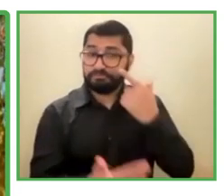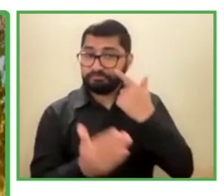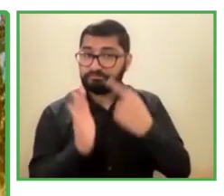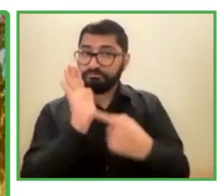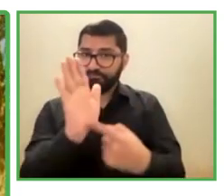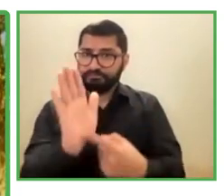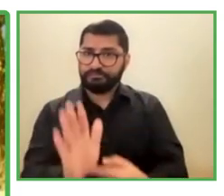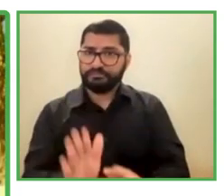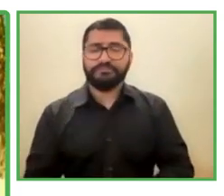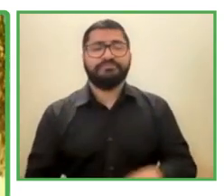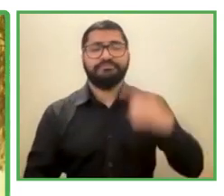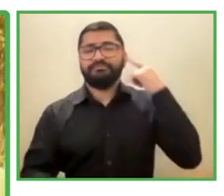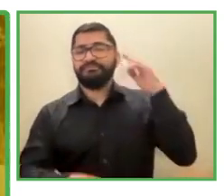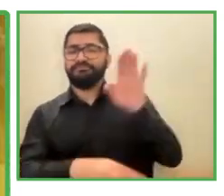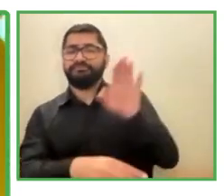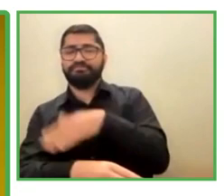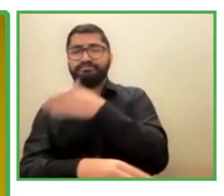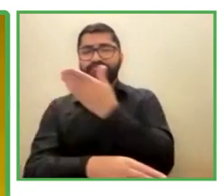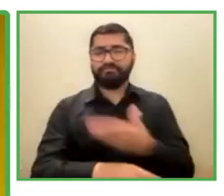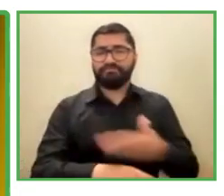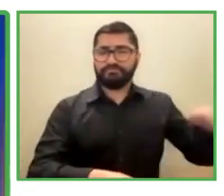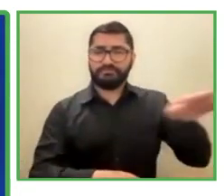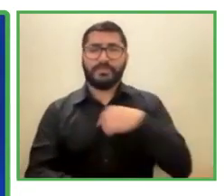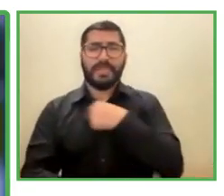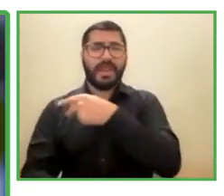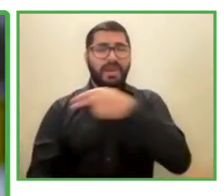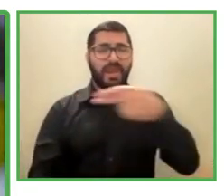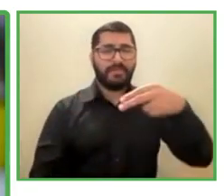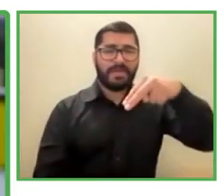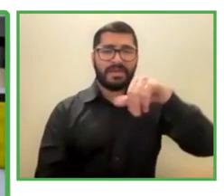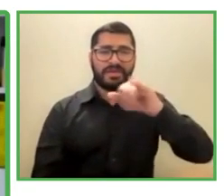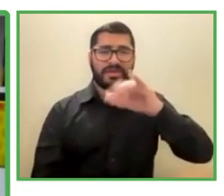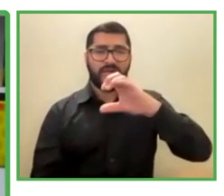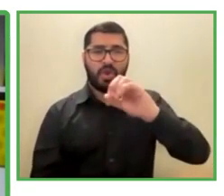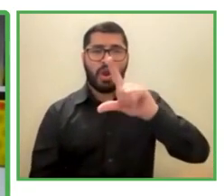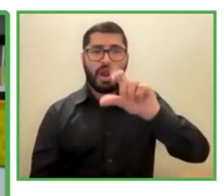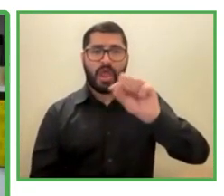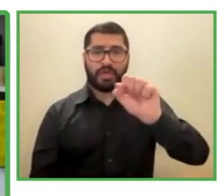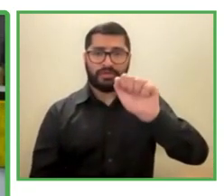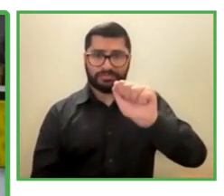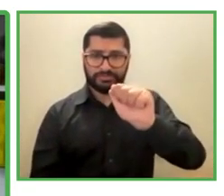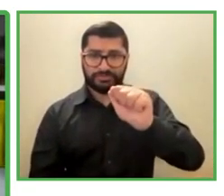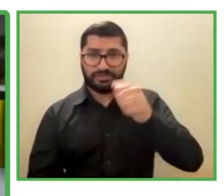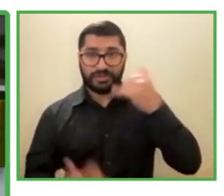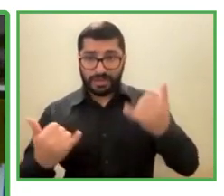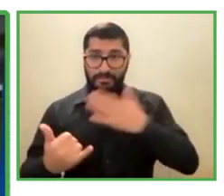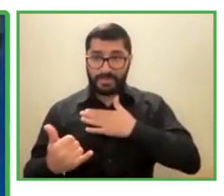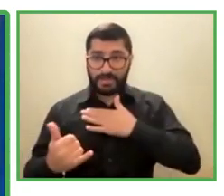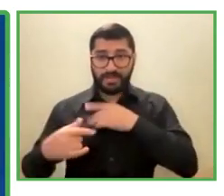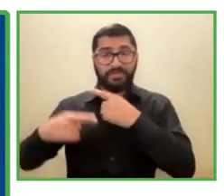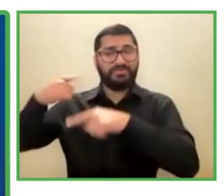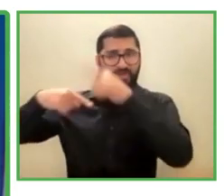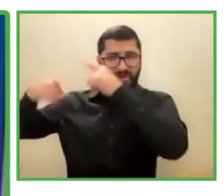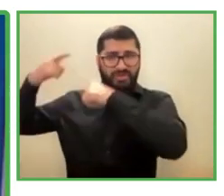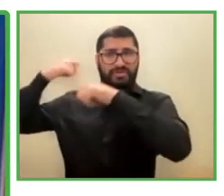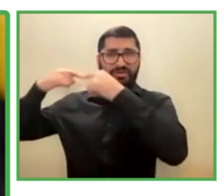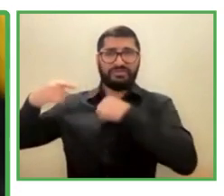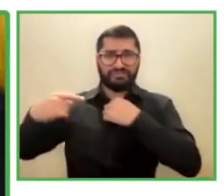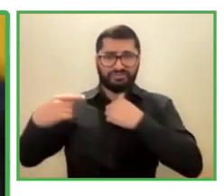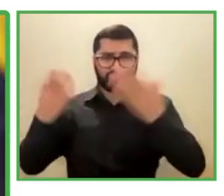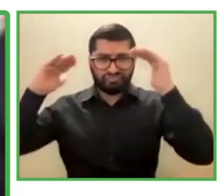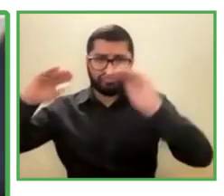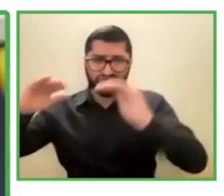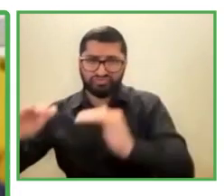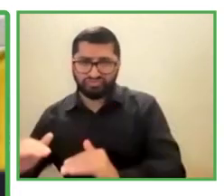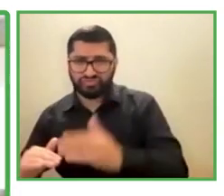My name is Nicolas Gonzalez, and this is my story. When I was a child, I didn't have many dreams.